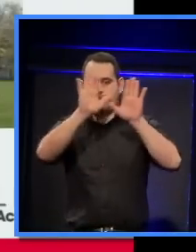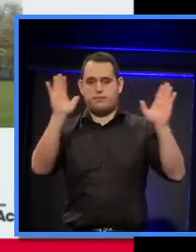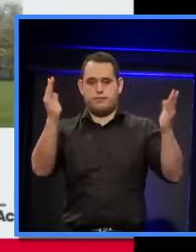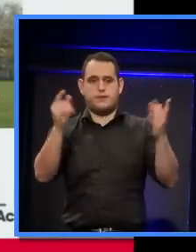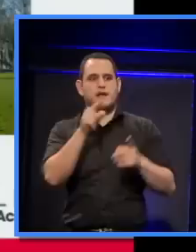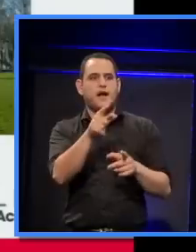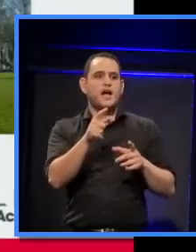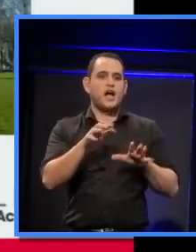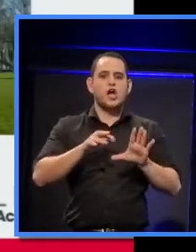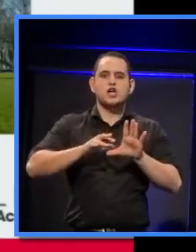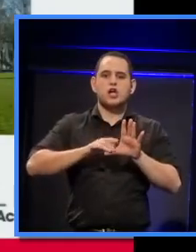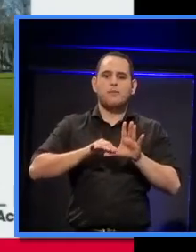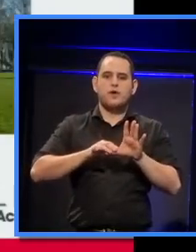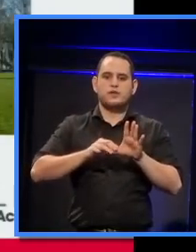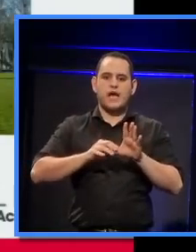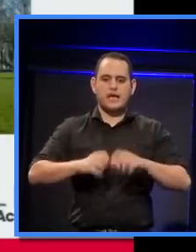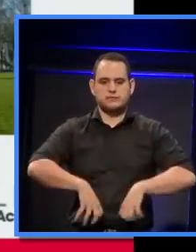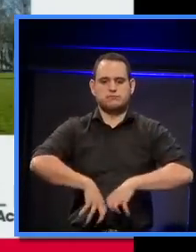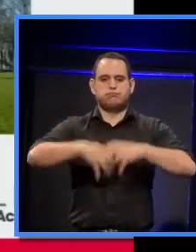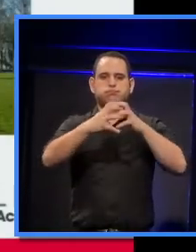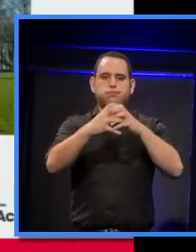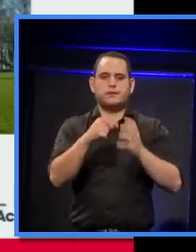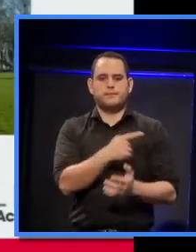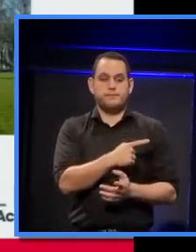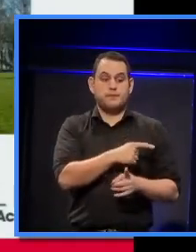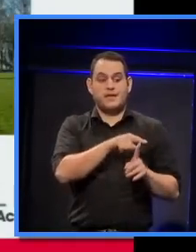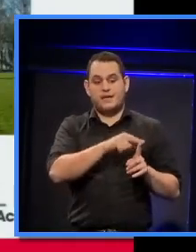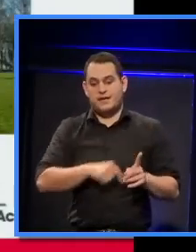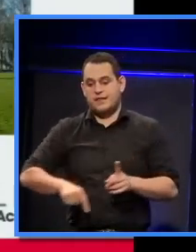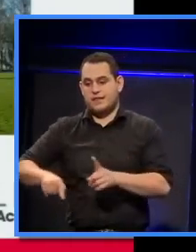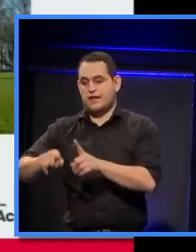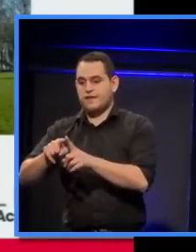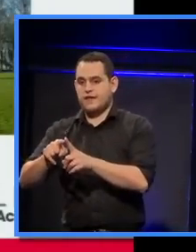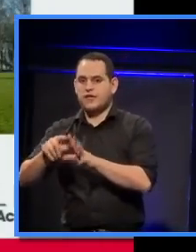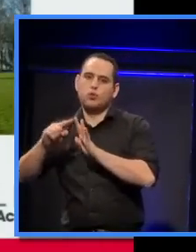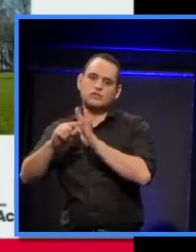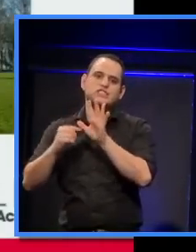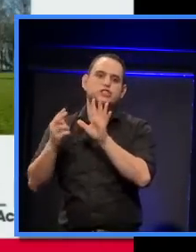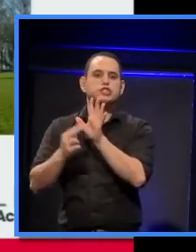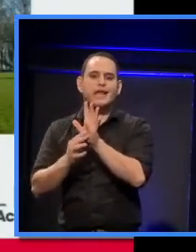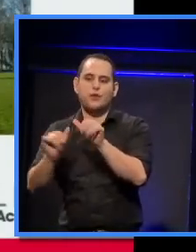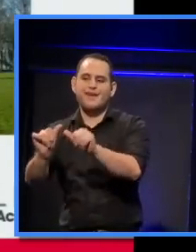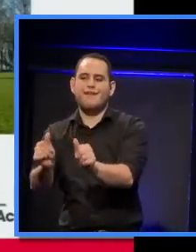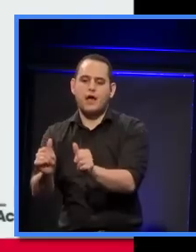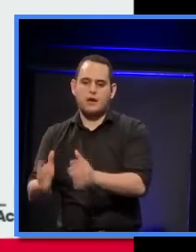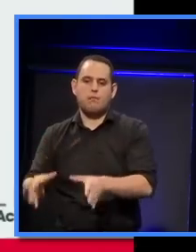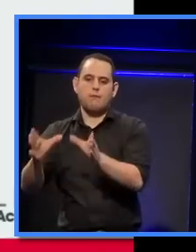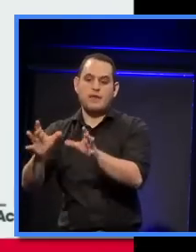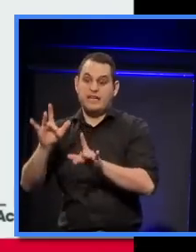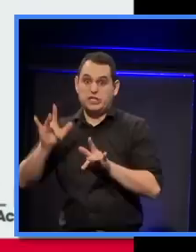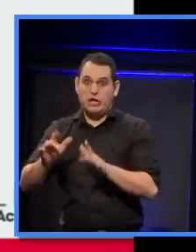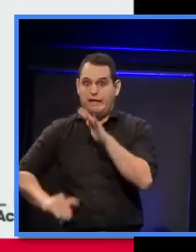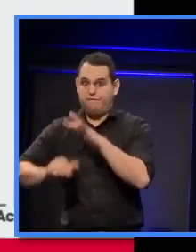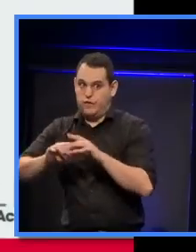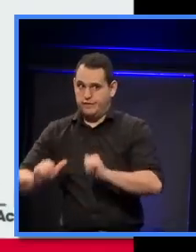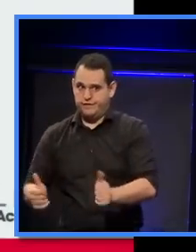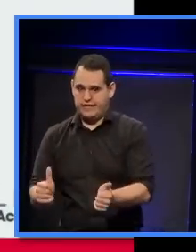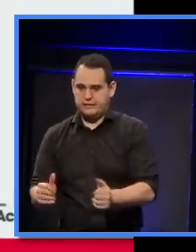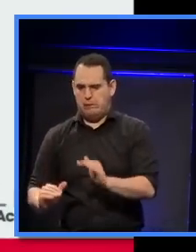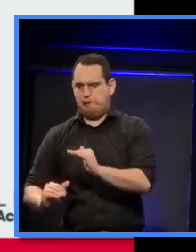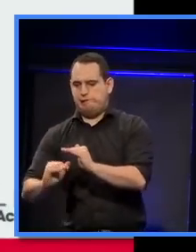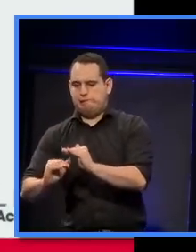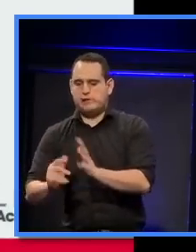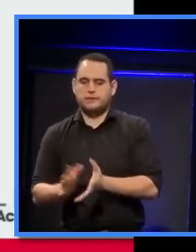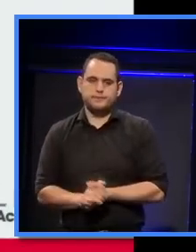computer rendition of the exterior, and there's the final building, well not the final building, the January almost complete building. And